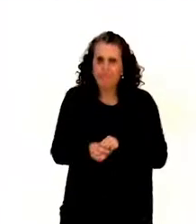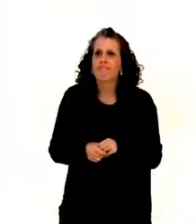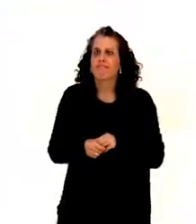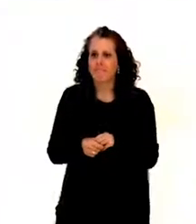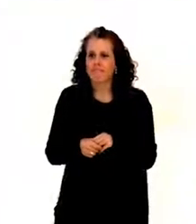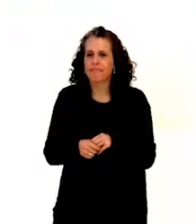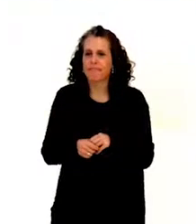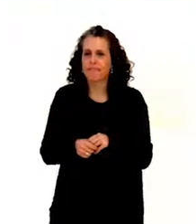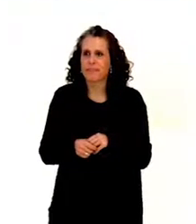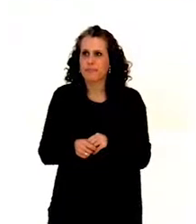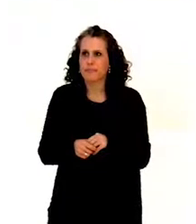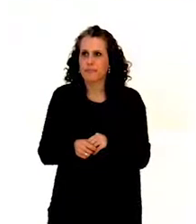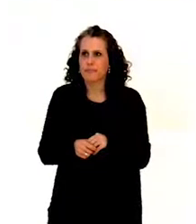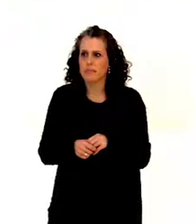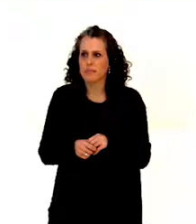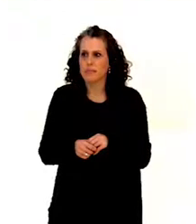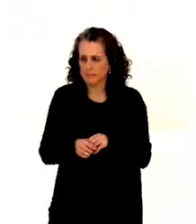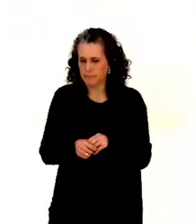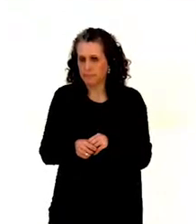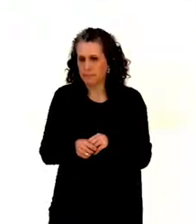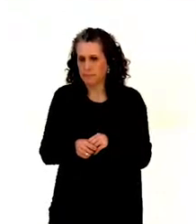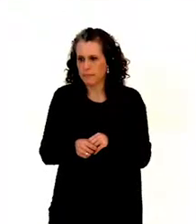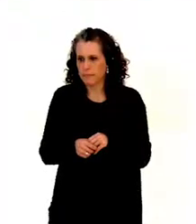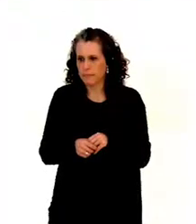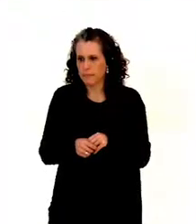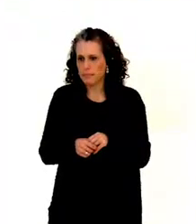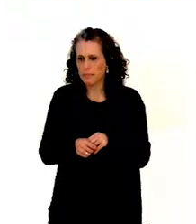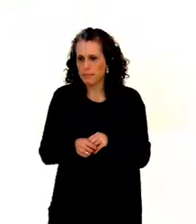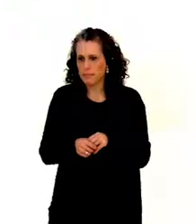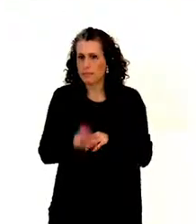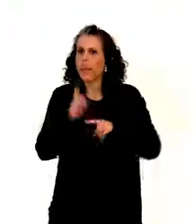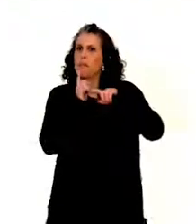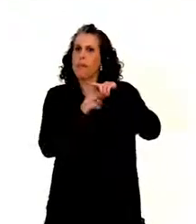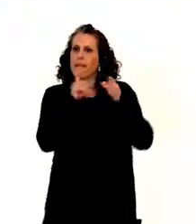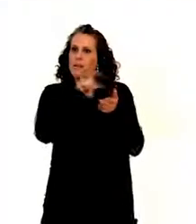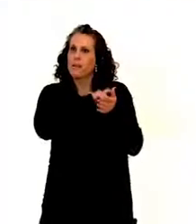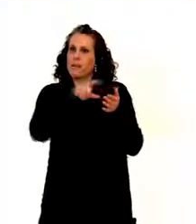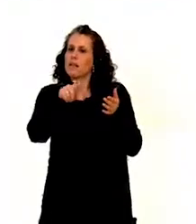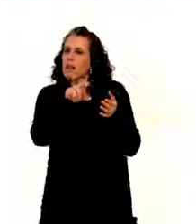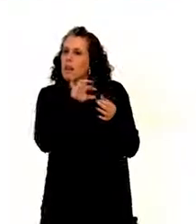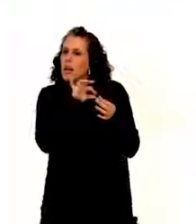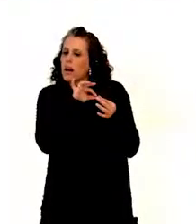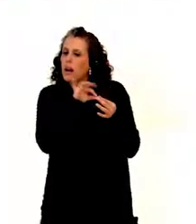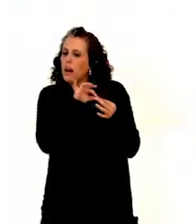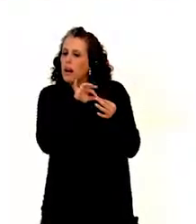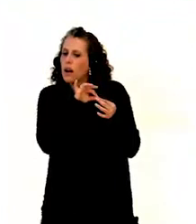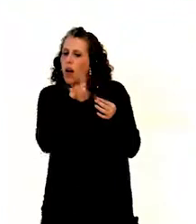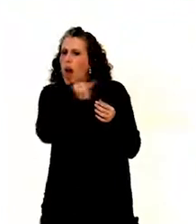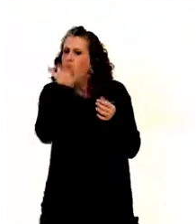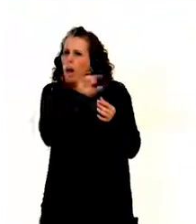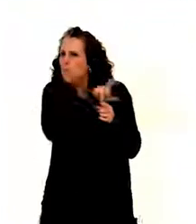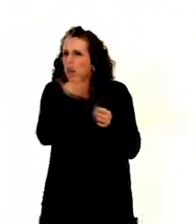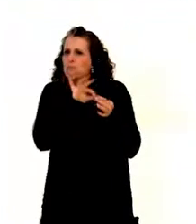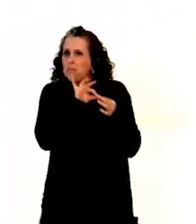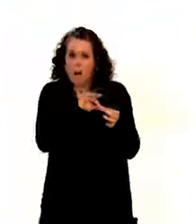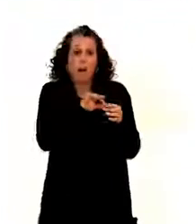And in all those articles, so we have provisions on the measures which state parties have to take to enable